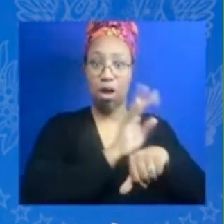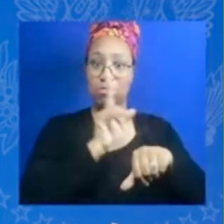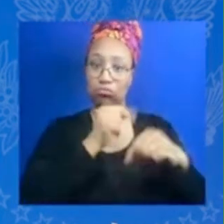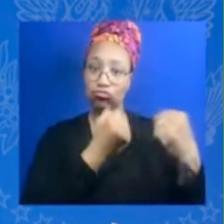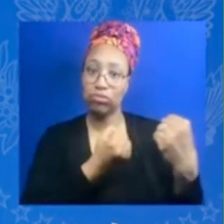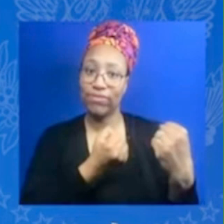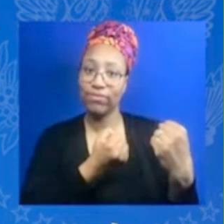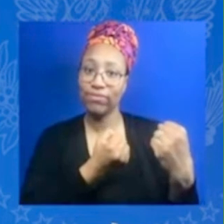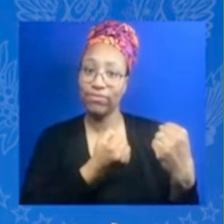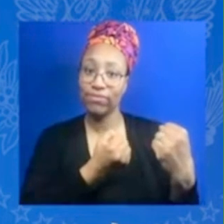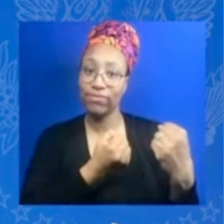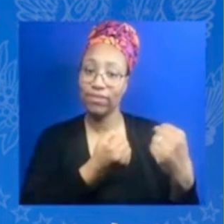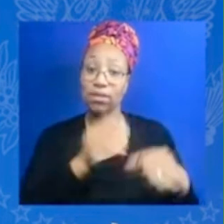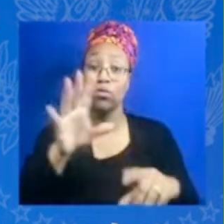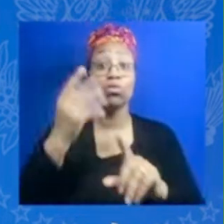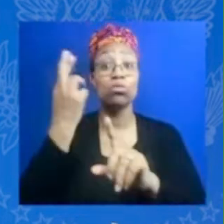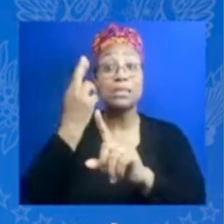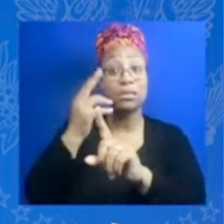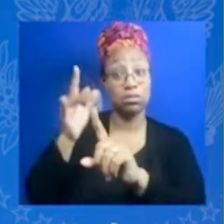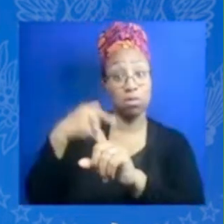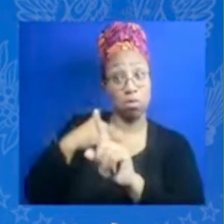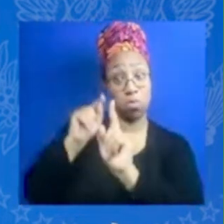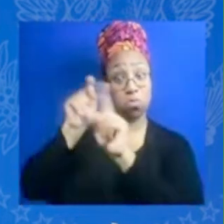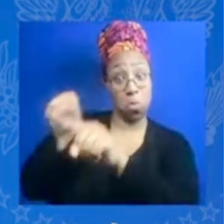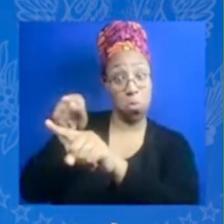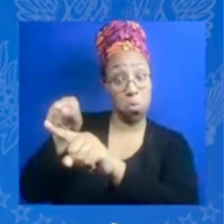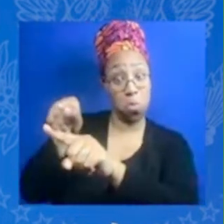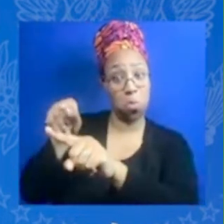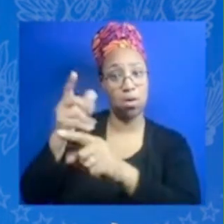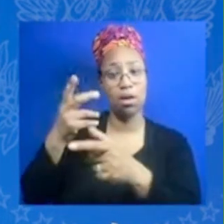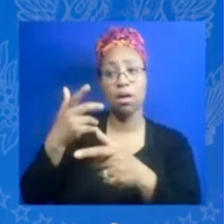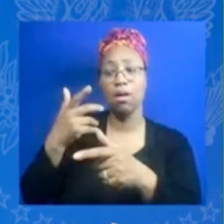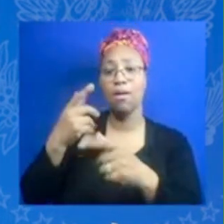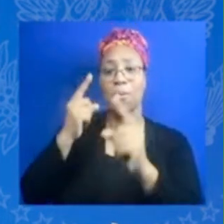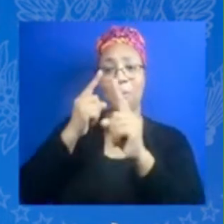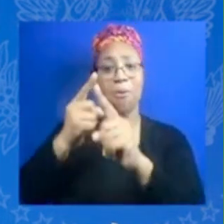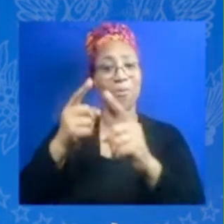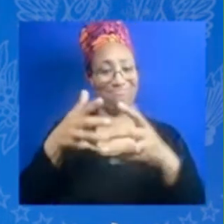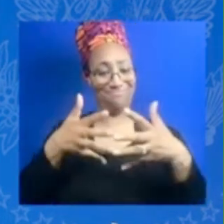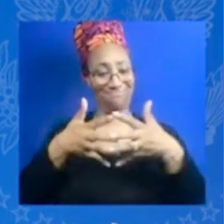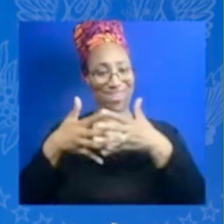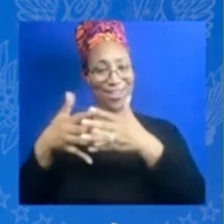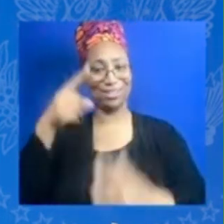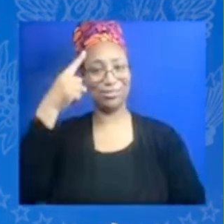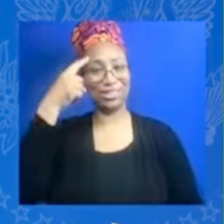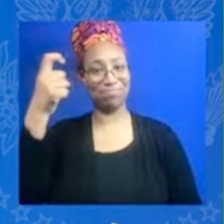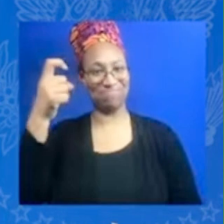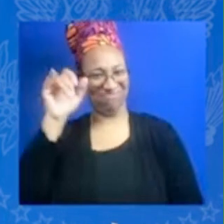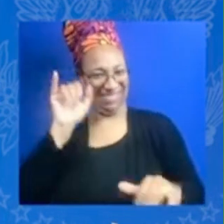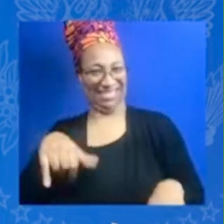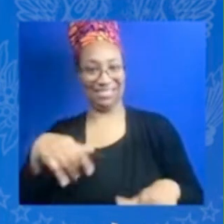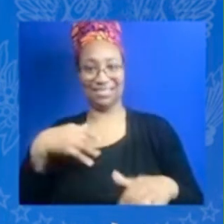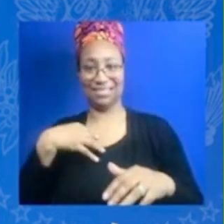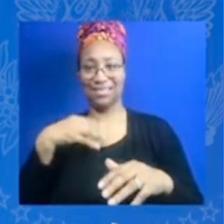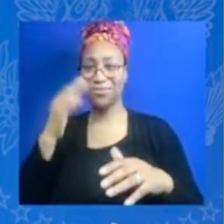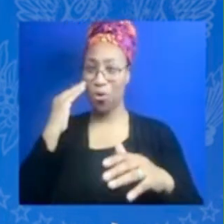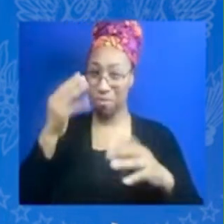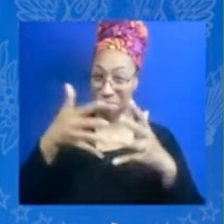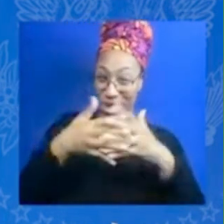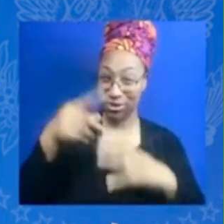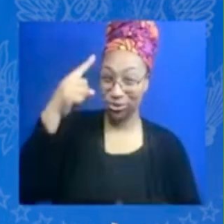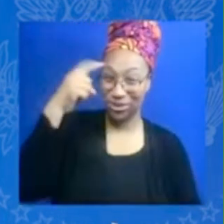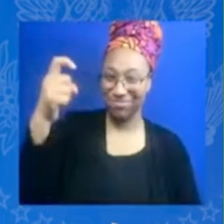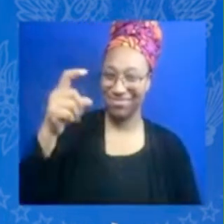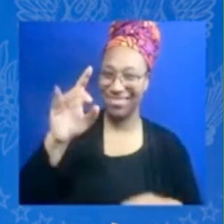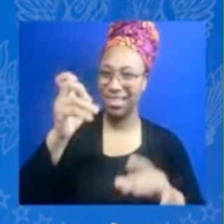live the american dream and what i realized is that the american dream is not linear that